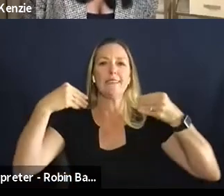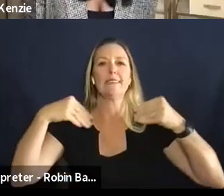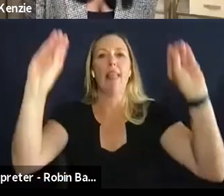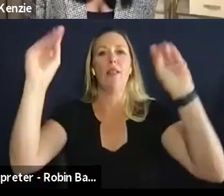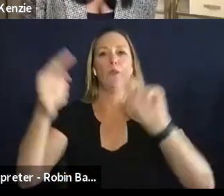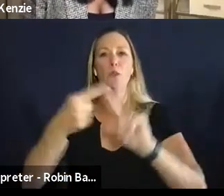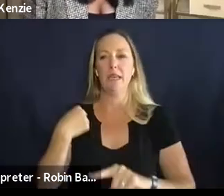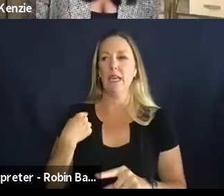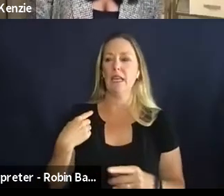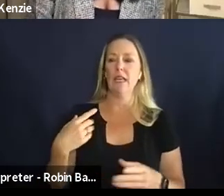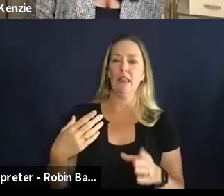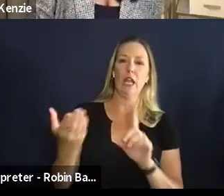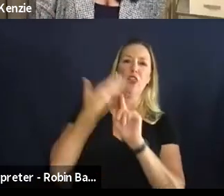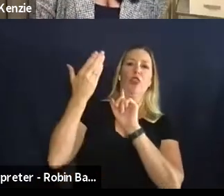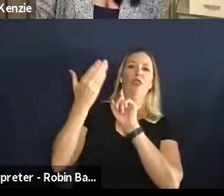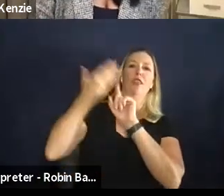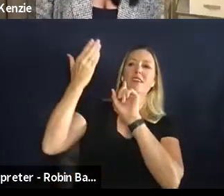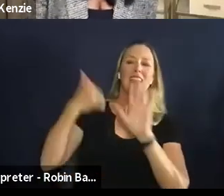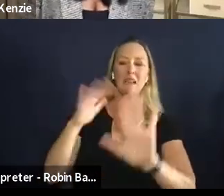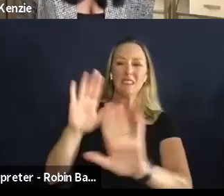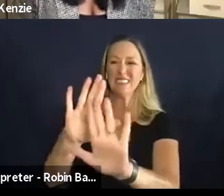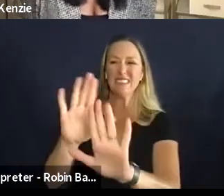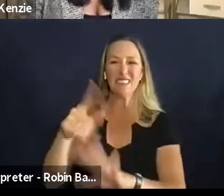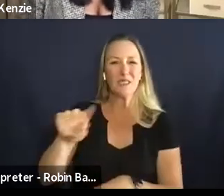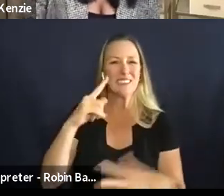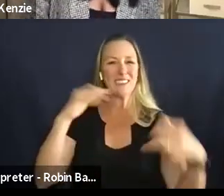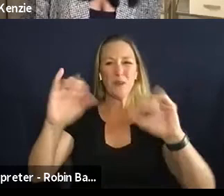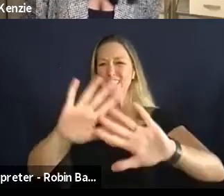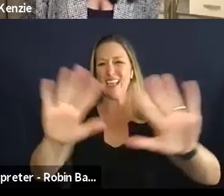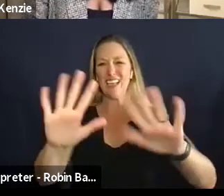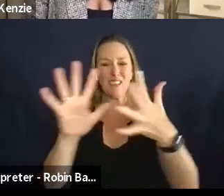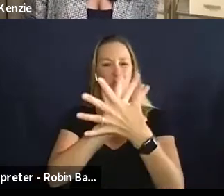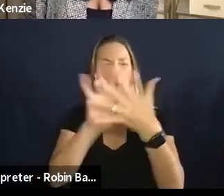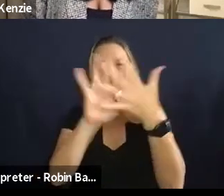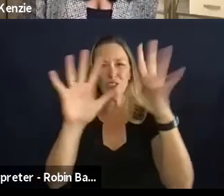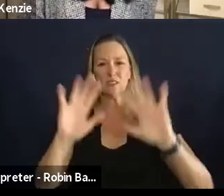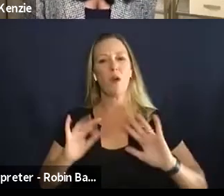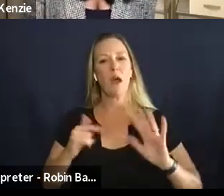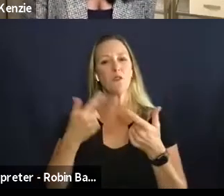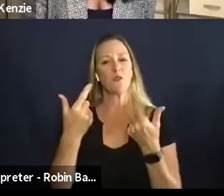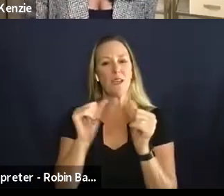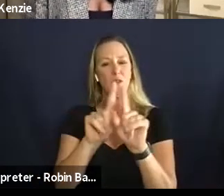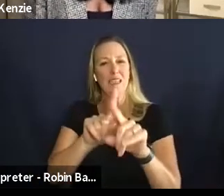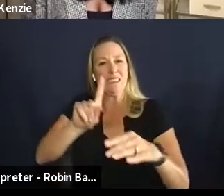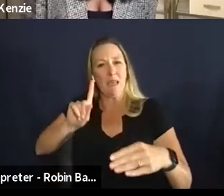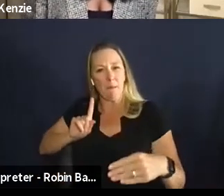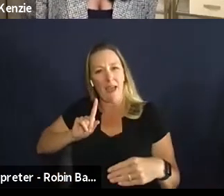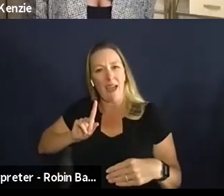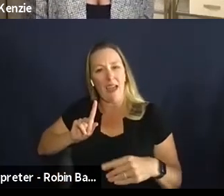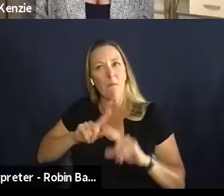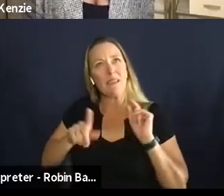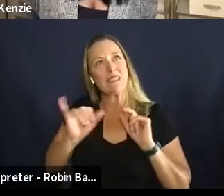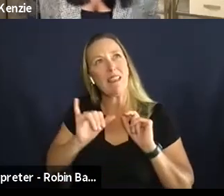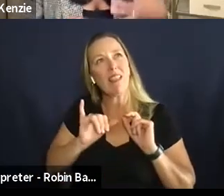people out there that are that are just making noise so i've really kind of pulled back from social media but i'm trying to kind of figure out how do i still continue